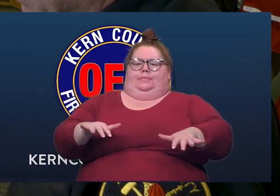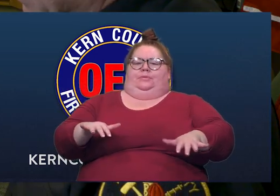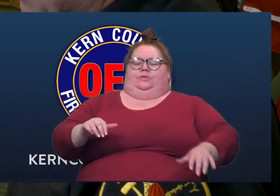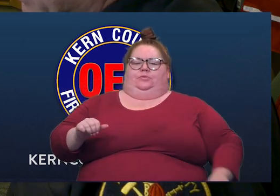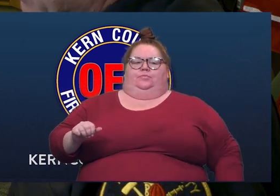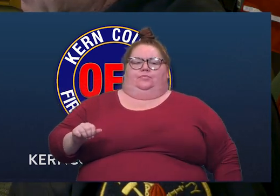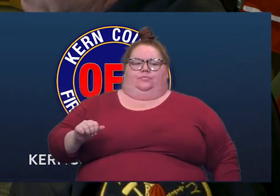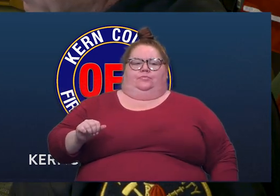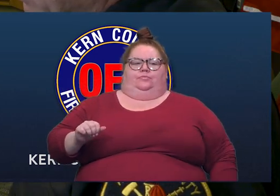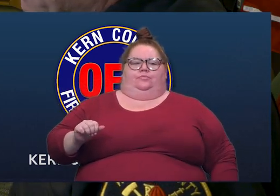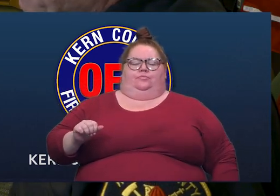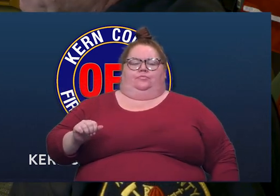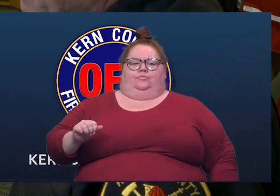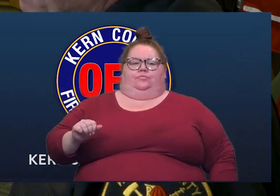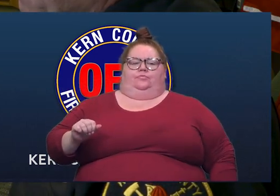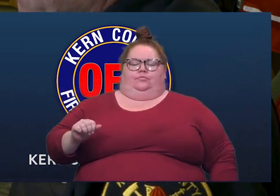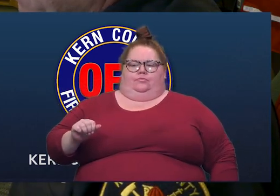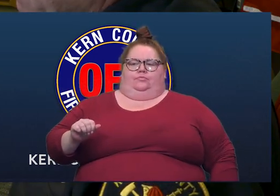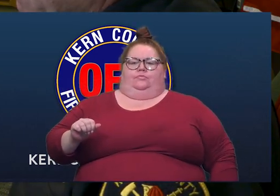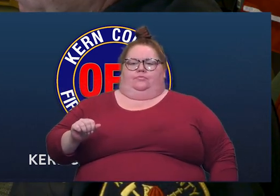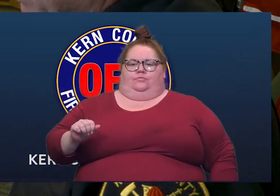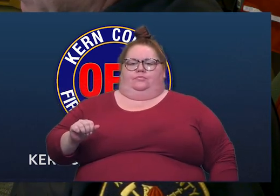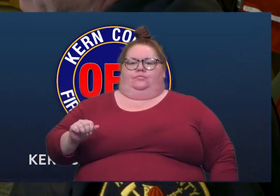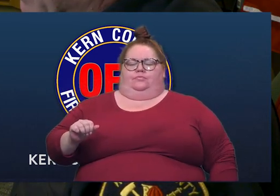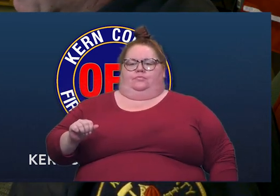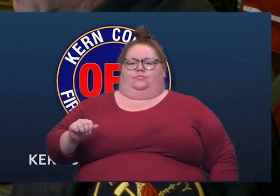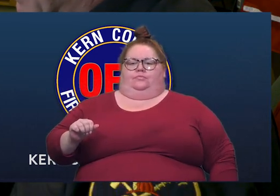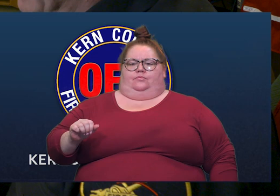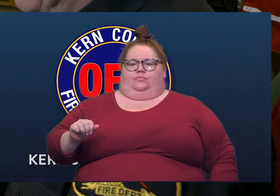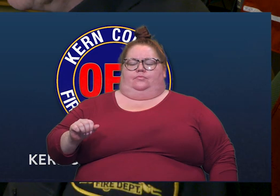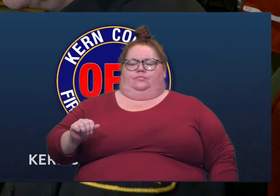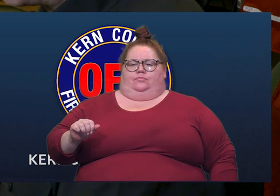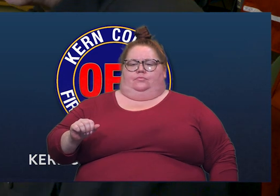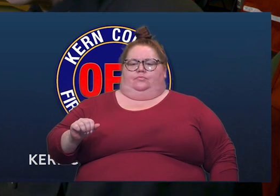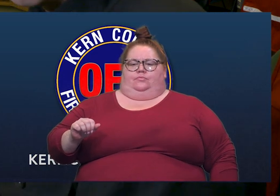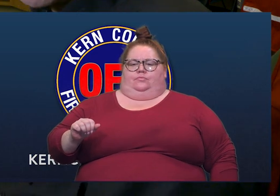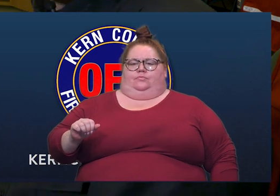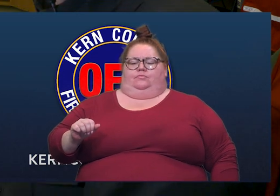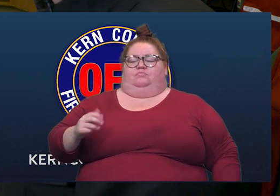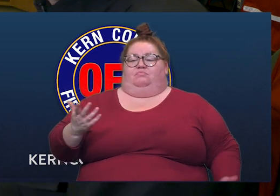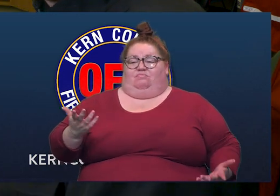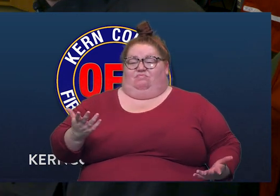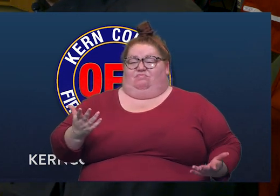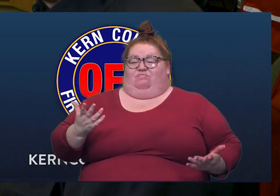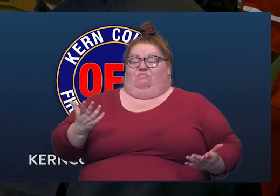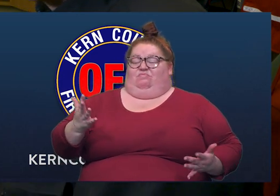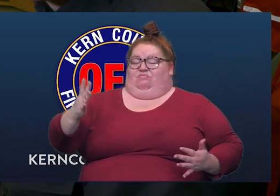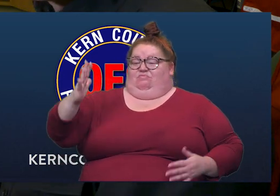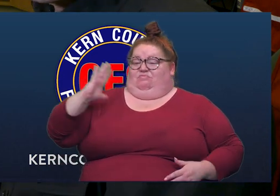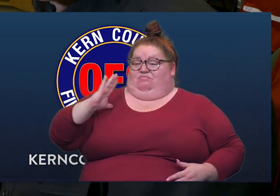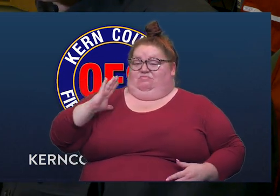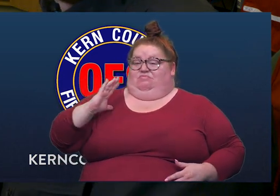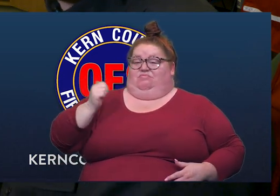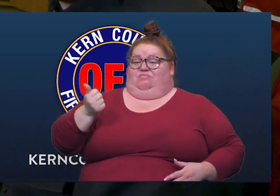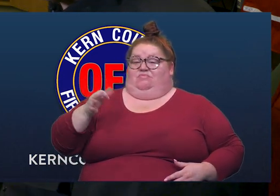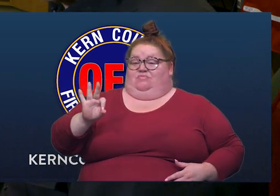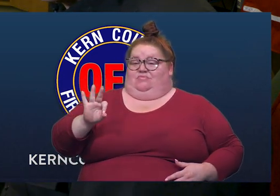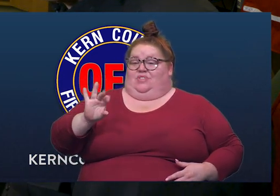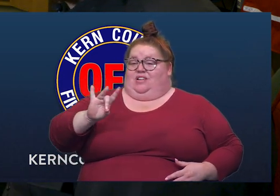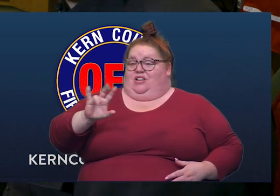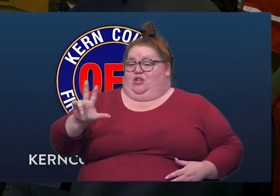as we continue on, one of the things that is different from 83 is the infrastructure